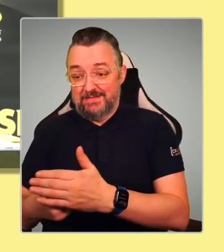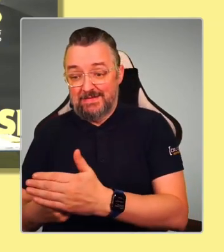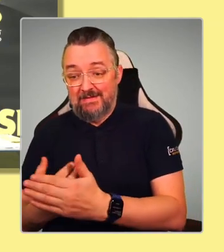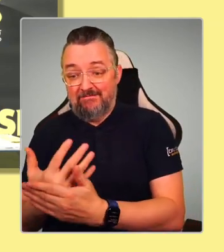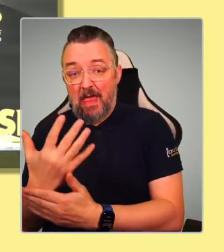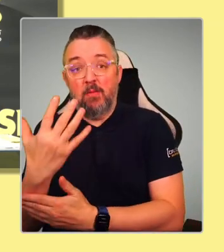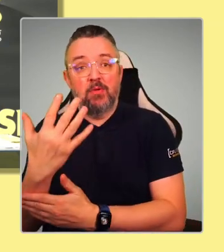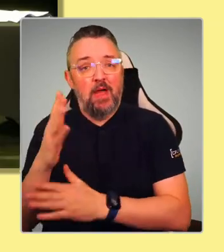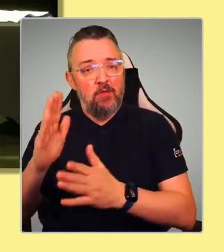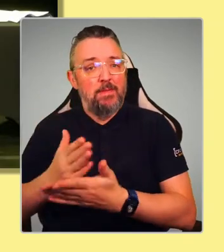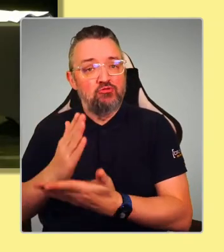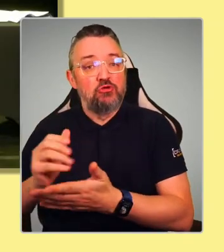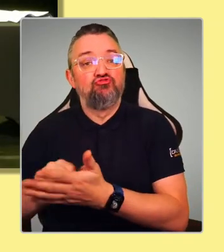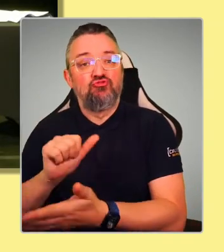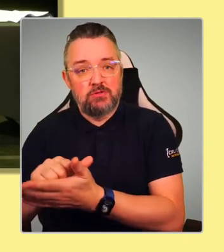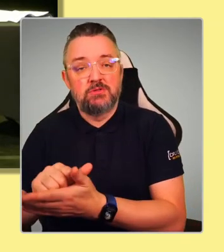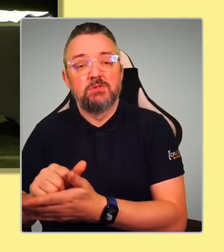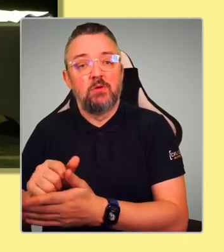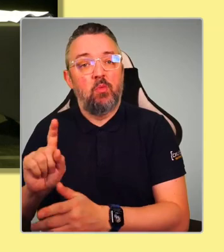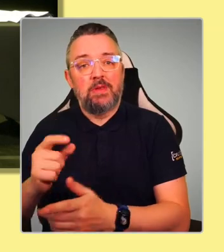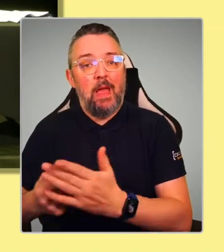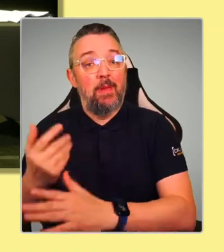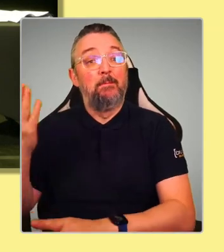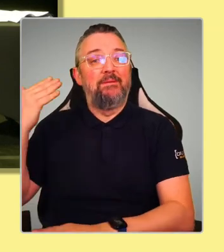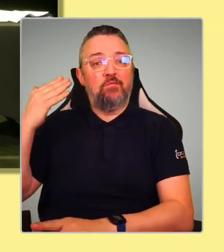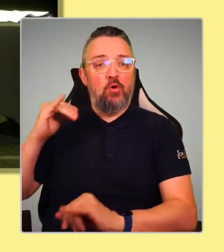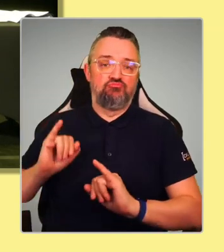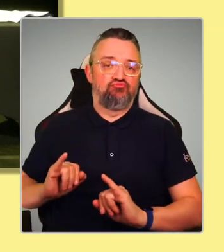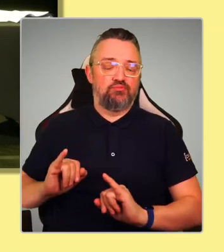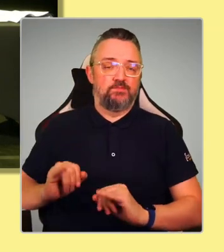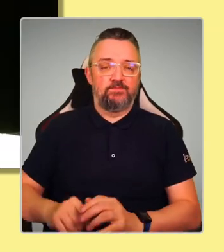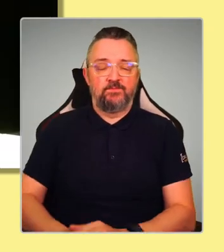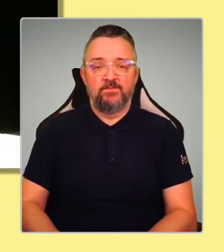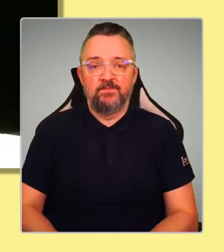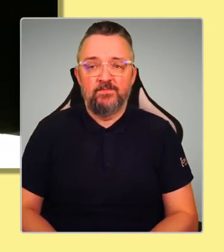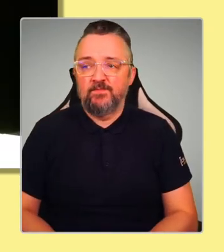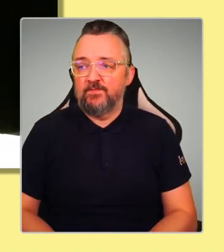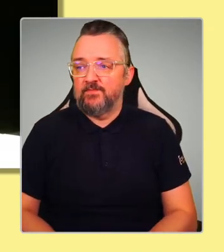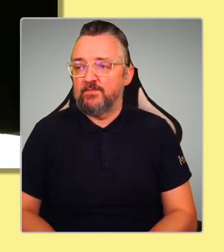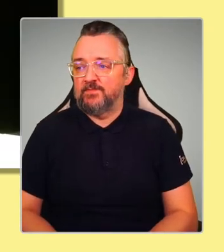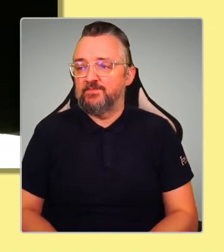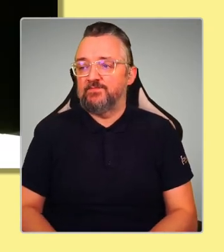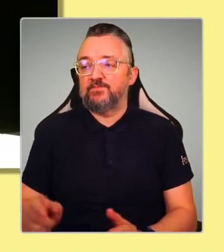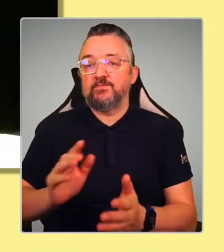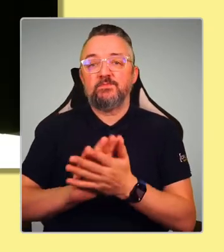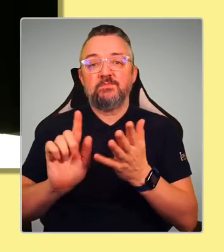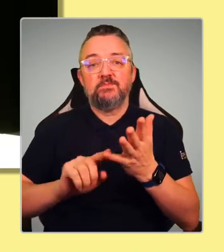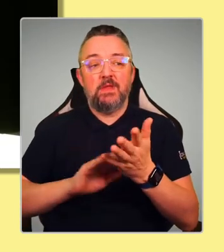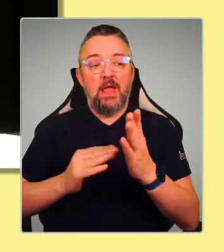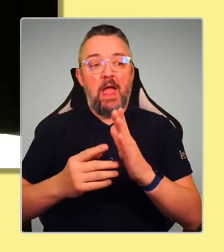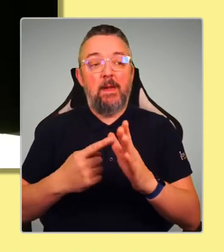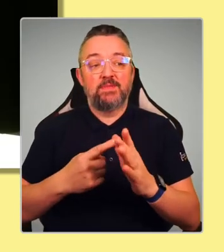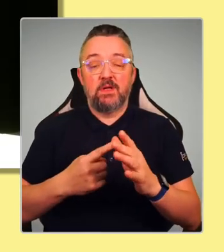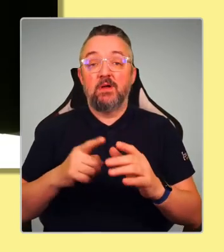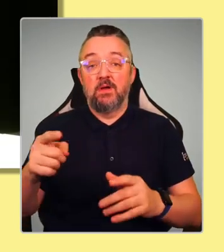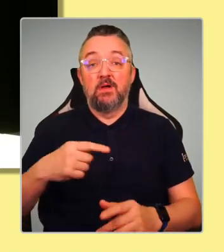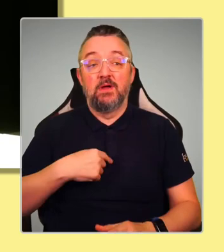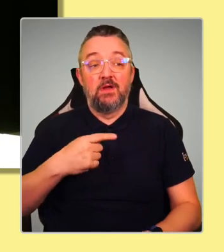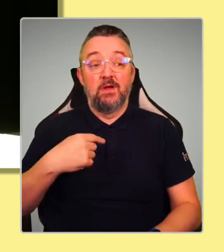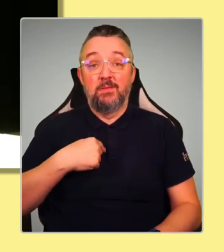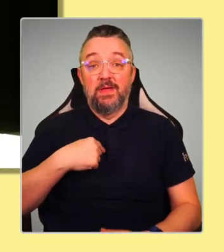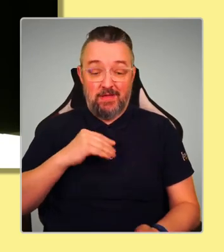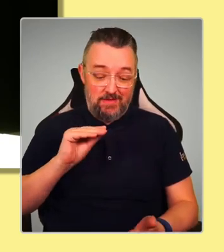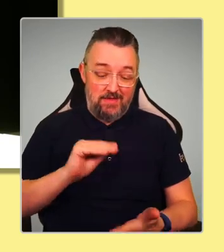in the past. Thank you, Hamza. I promise you, Cameron, I wrote Green Economy before anybody started speaking.